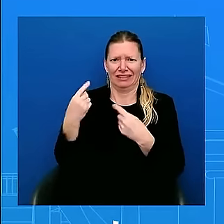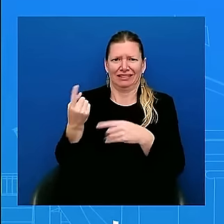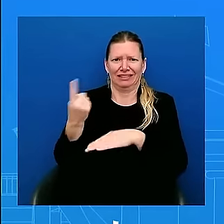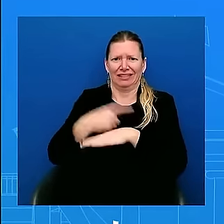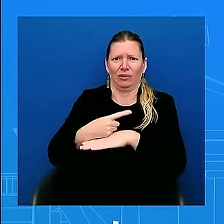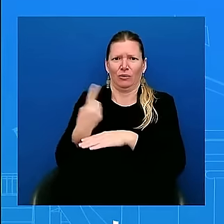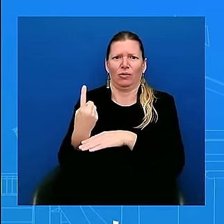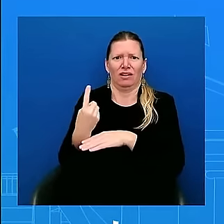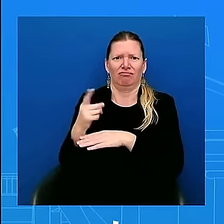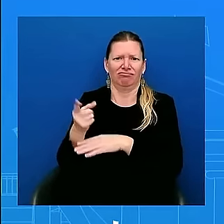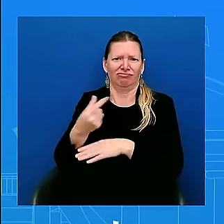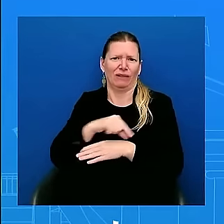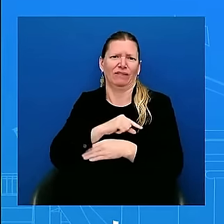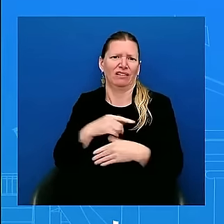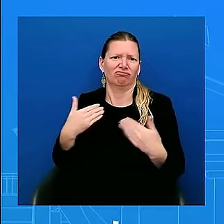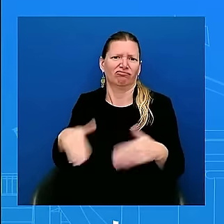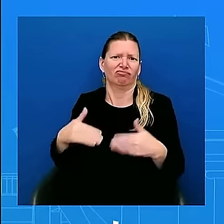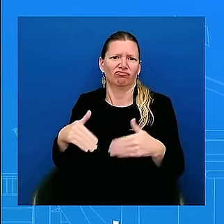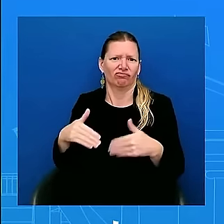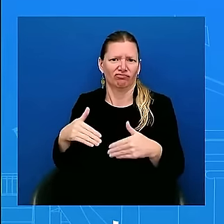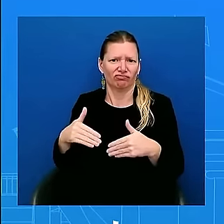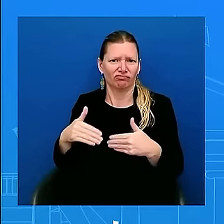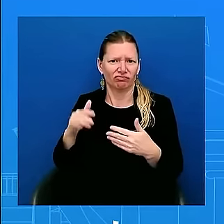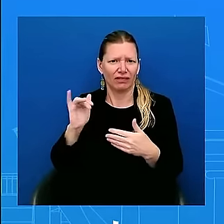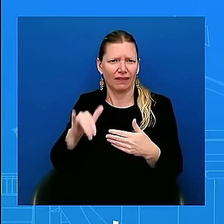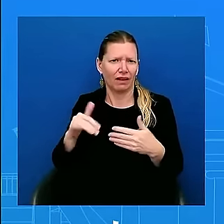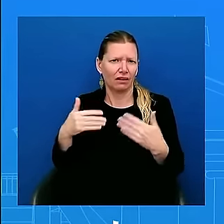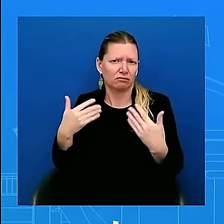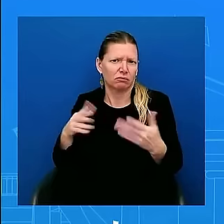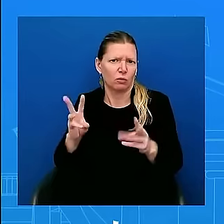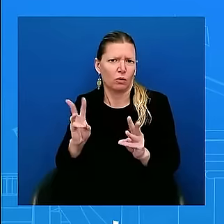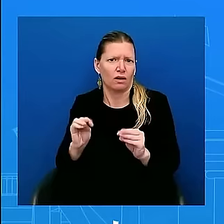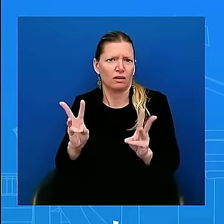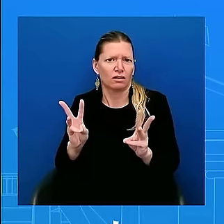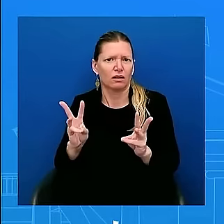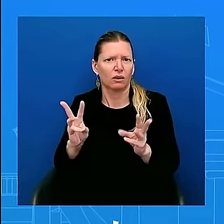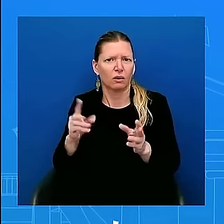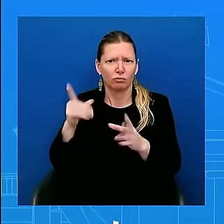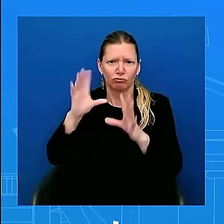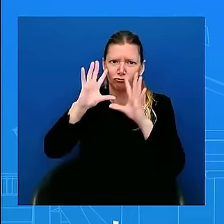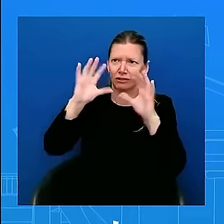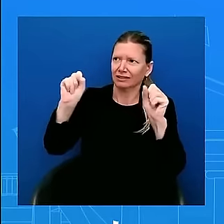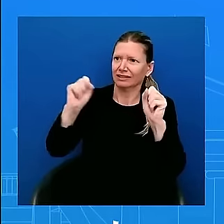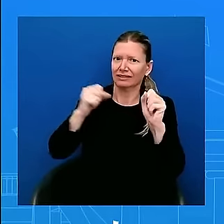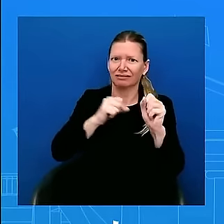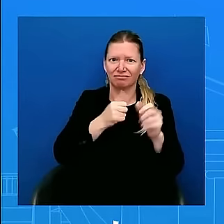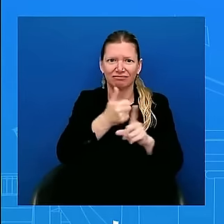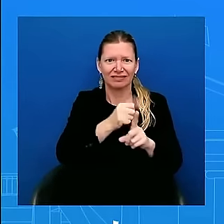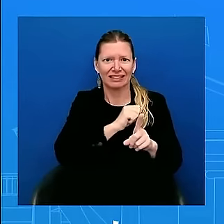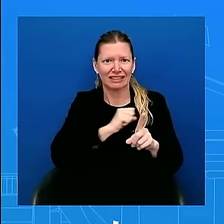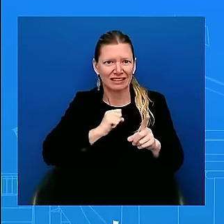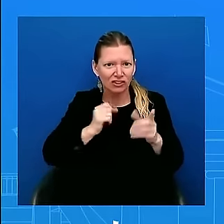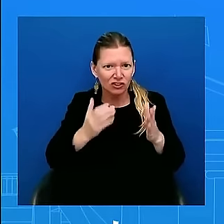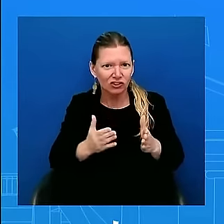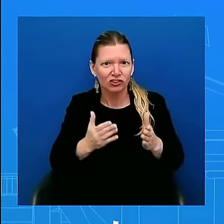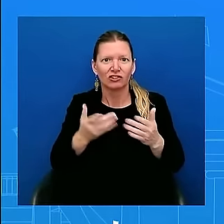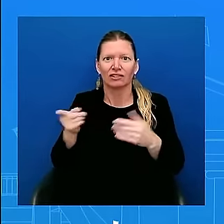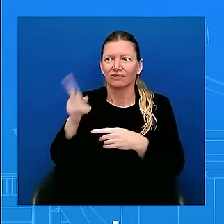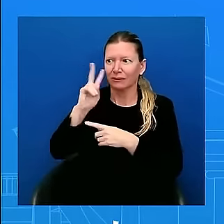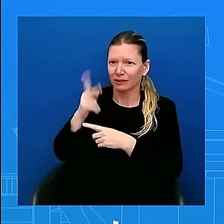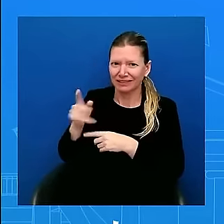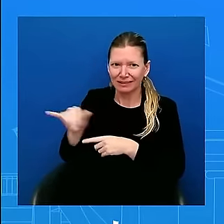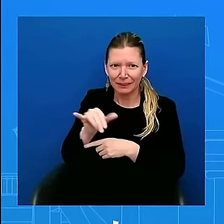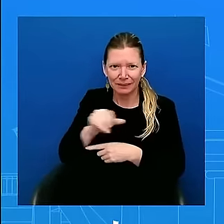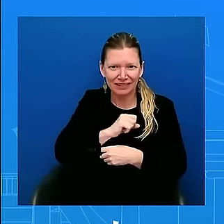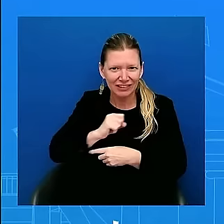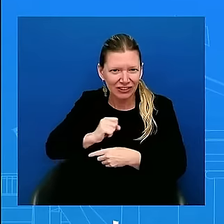from a president who's been a senator who's been a vice president right who knows how this place works who knows how congress works now who knows what it's